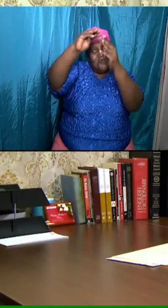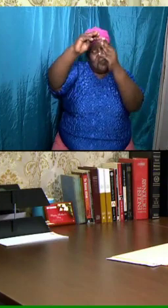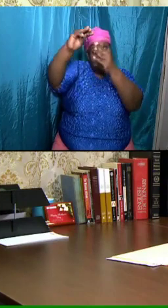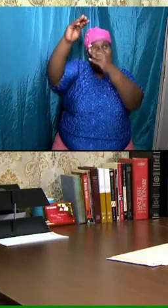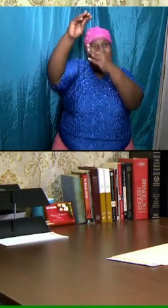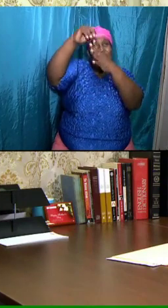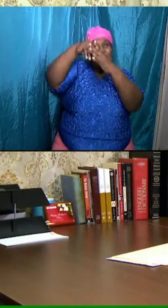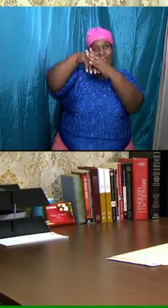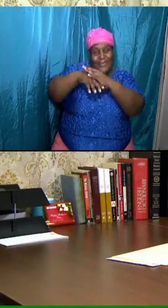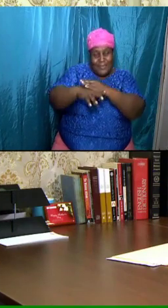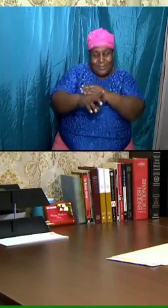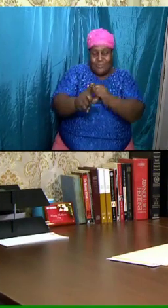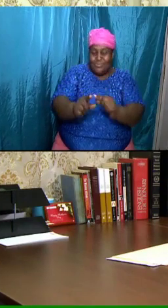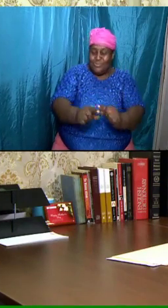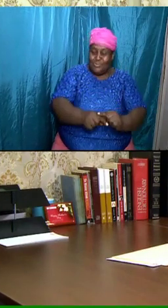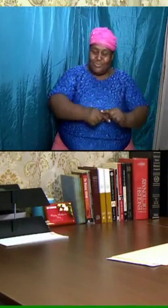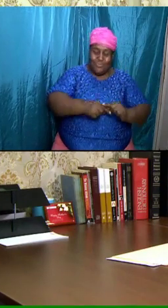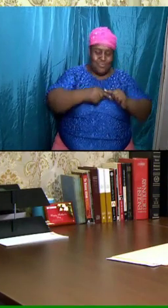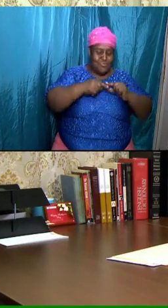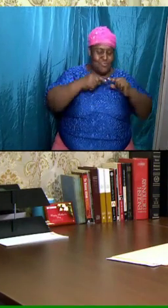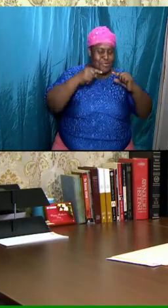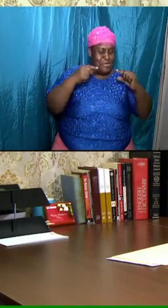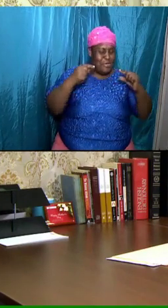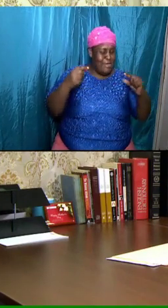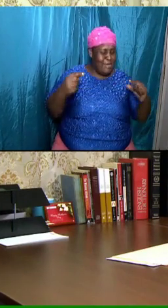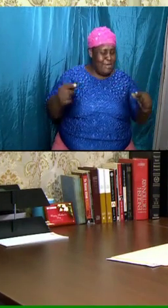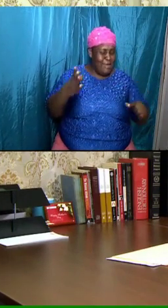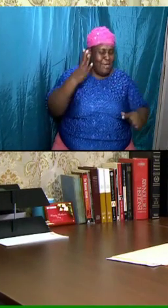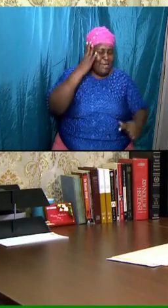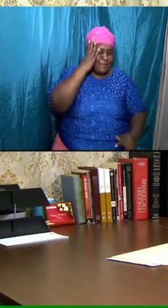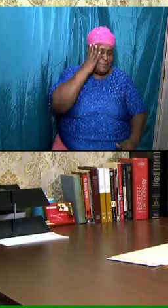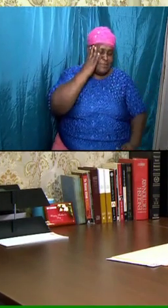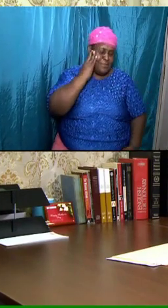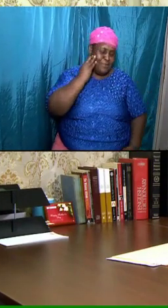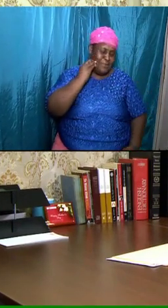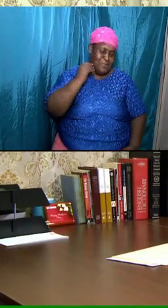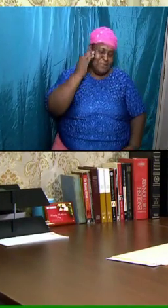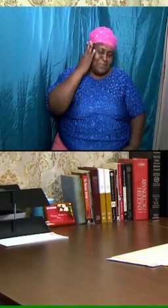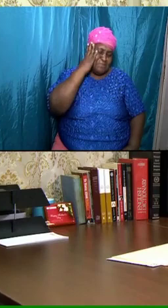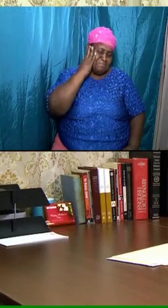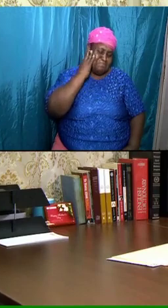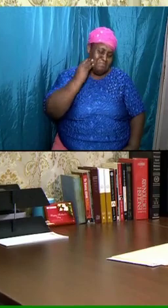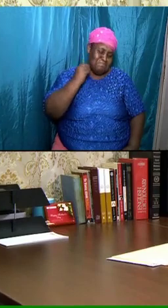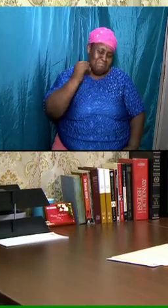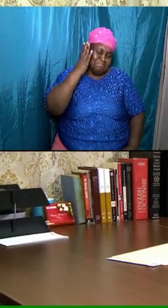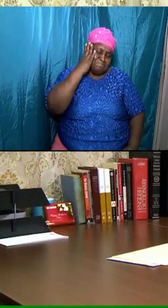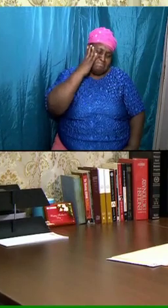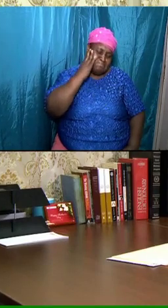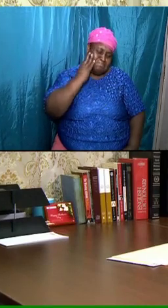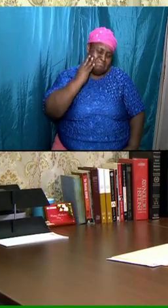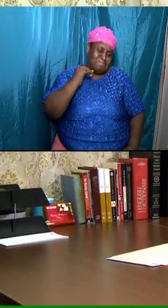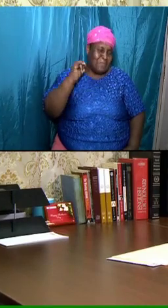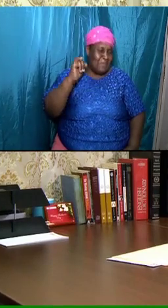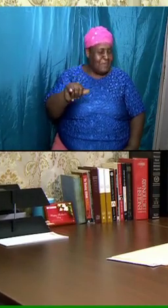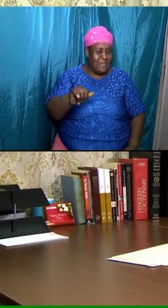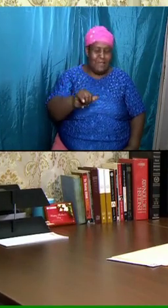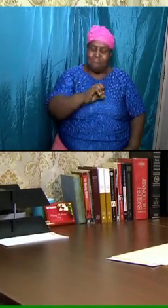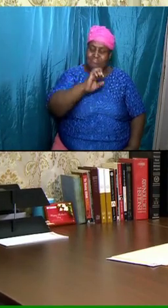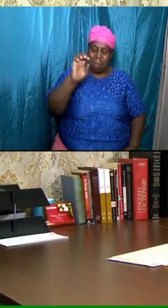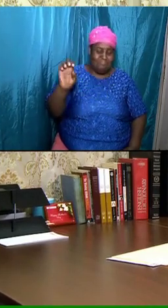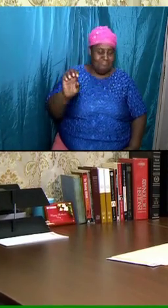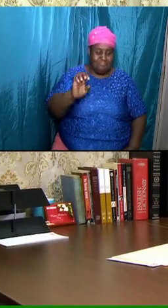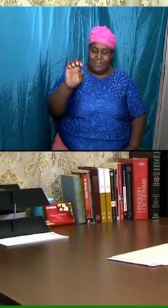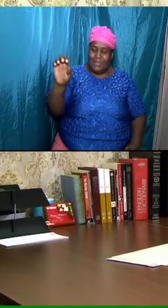in my view, one of the greatest experiences that we could ever have.